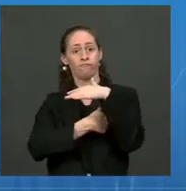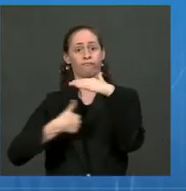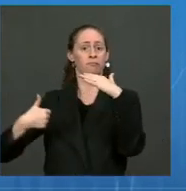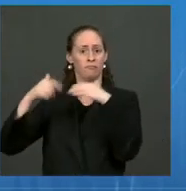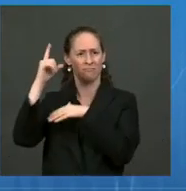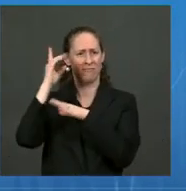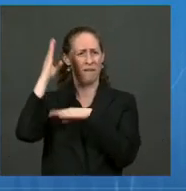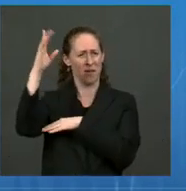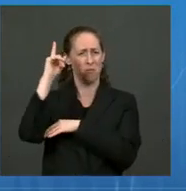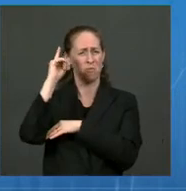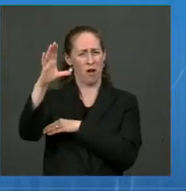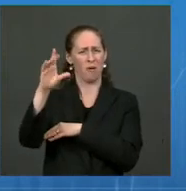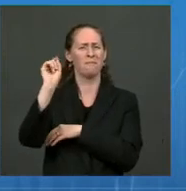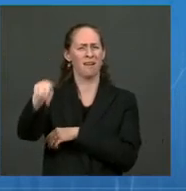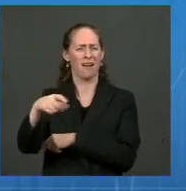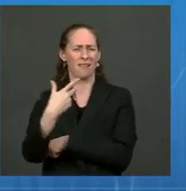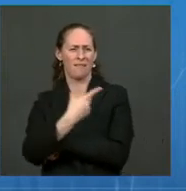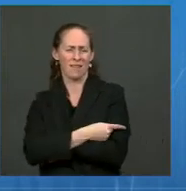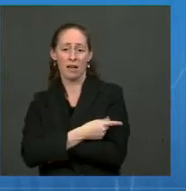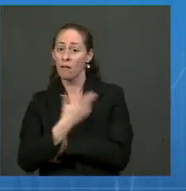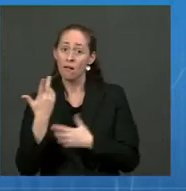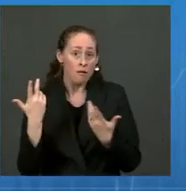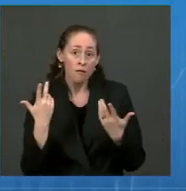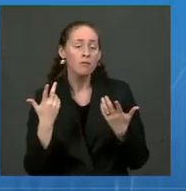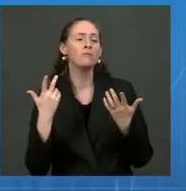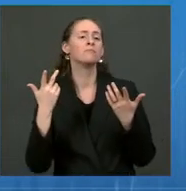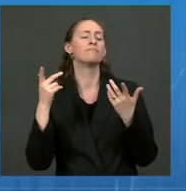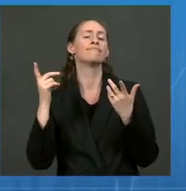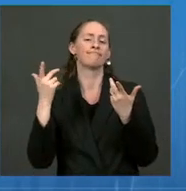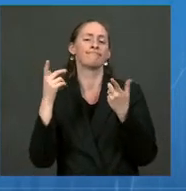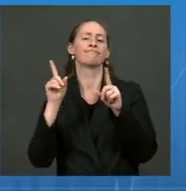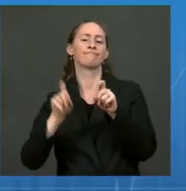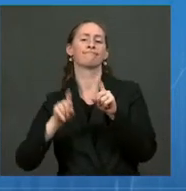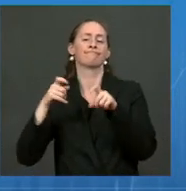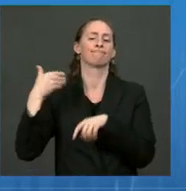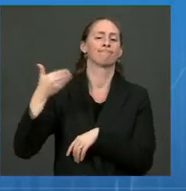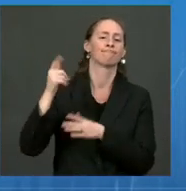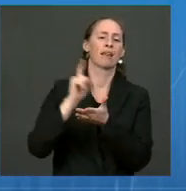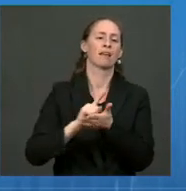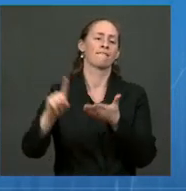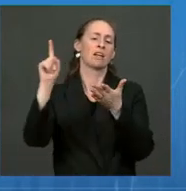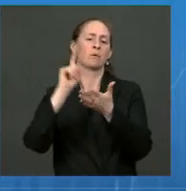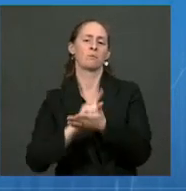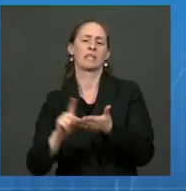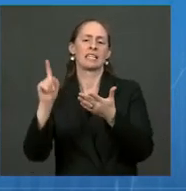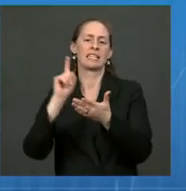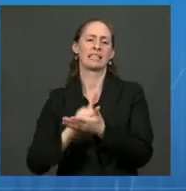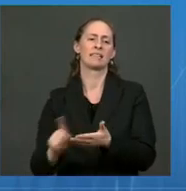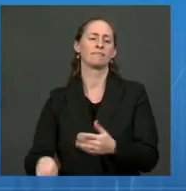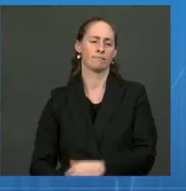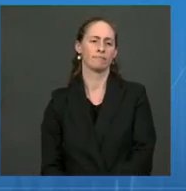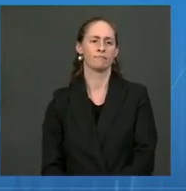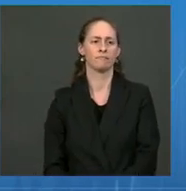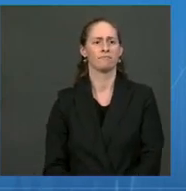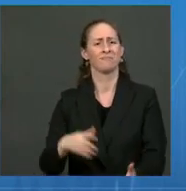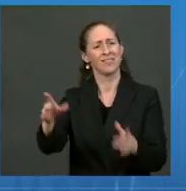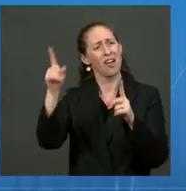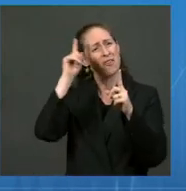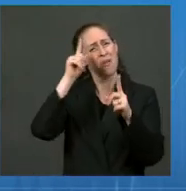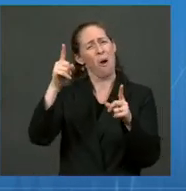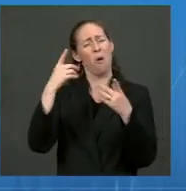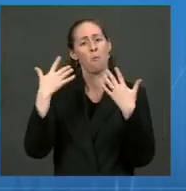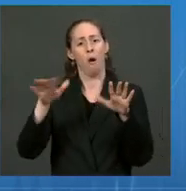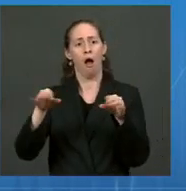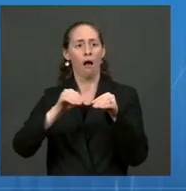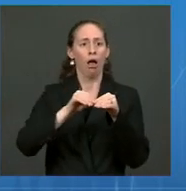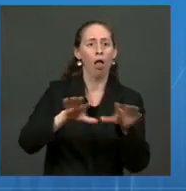undergoing testing on a regular at least one time per week basis. That's obviously critical to help stop the spread in the workplace.